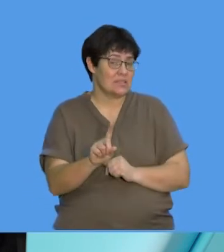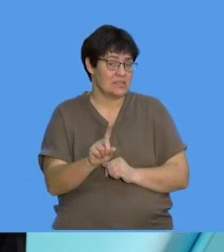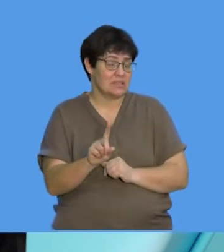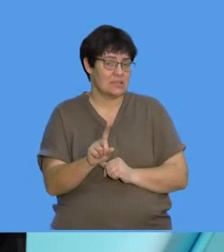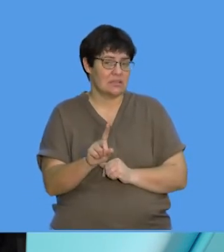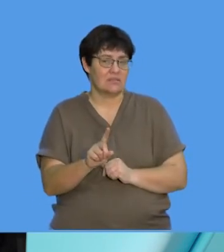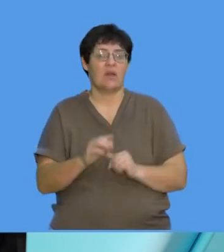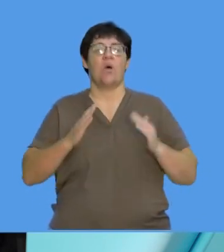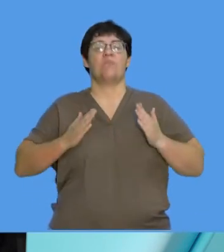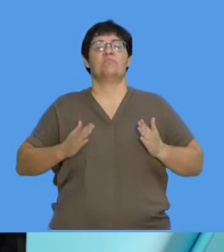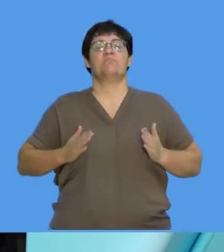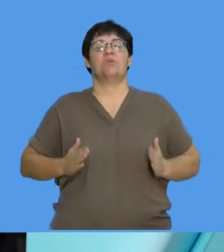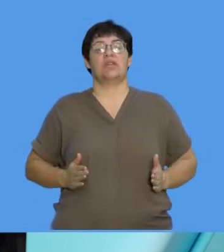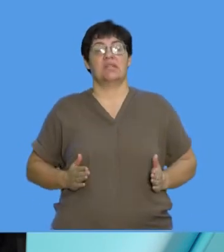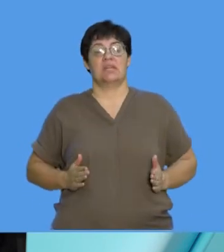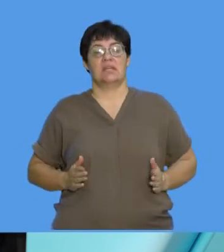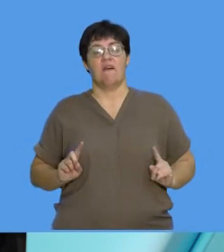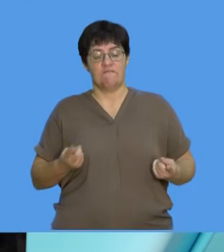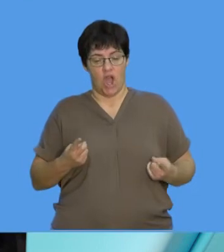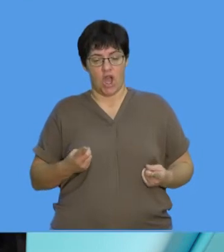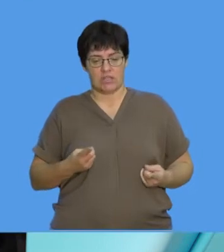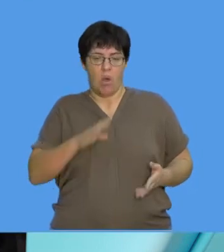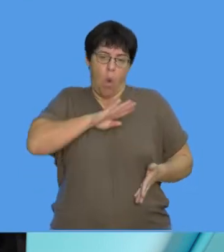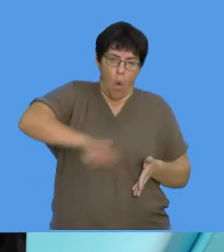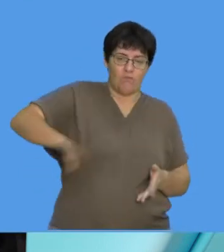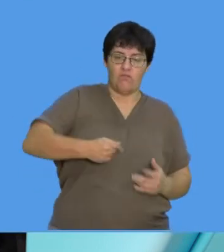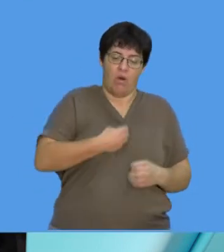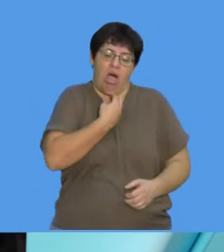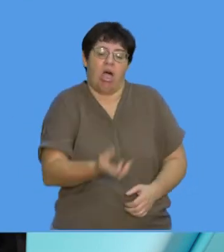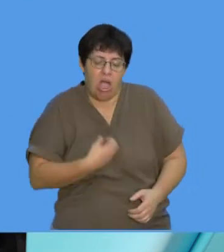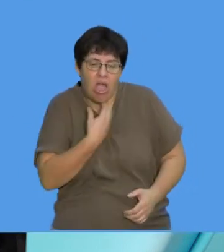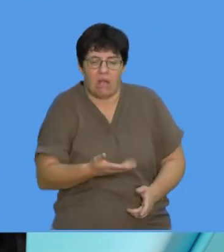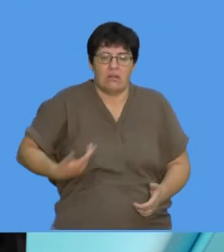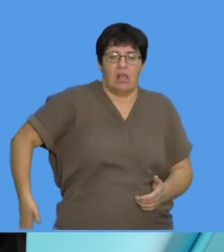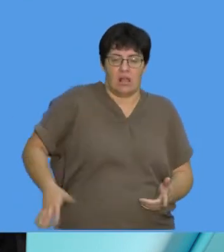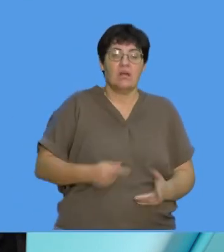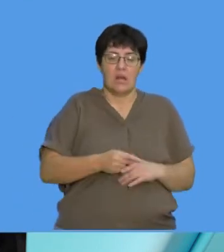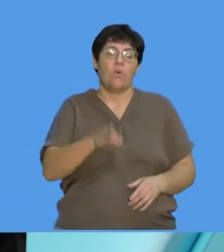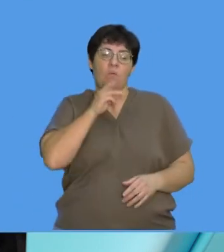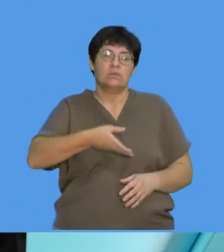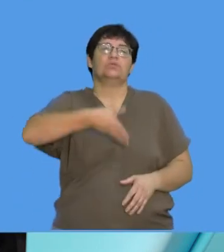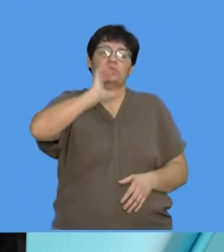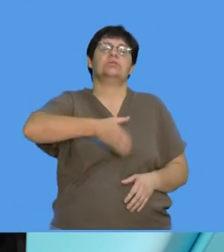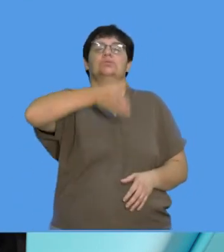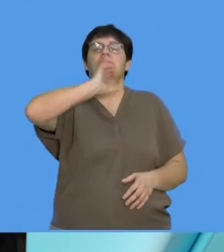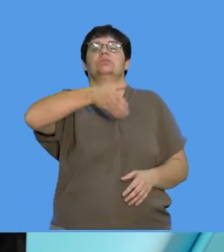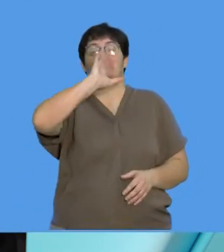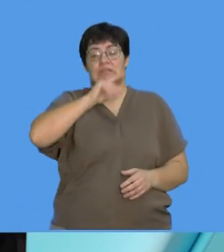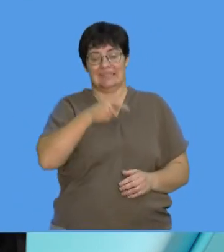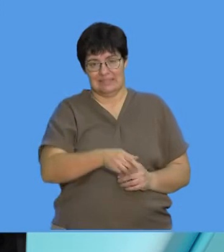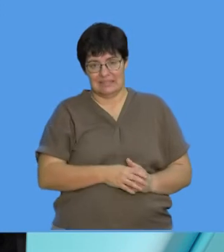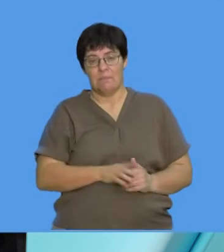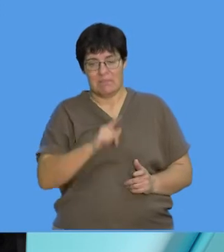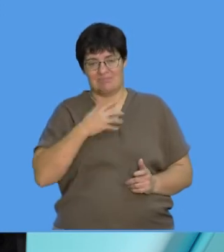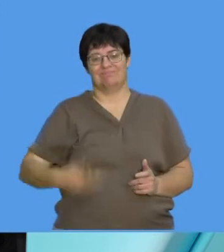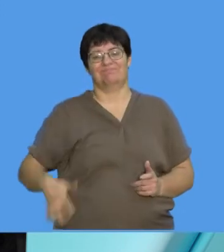as I said to you, usually your body, the first response will be to try and get rid of it. And we flush our body with water and that